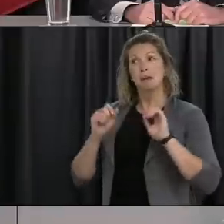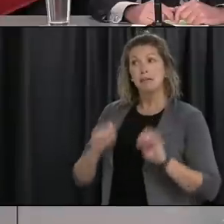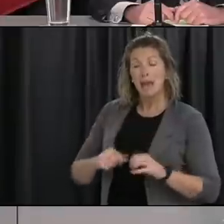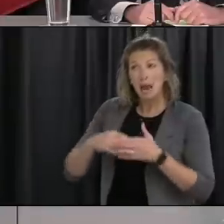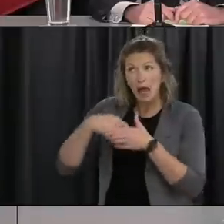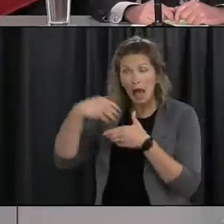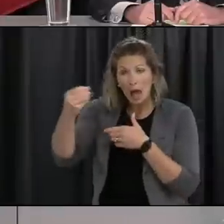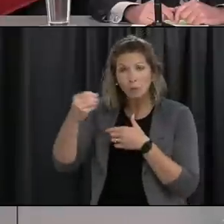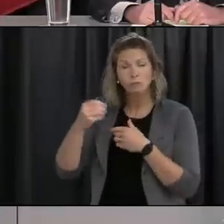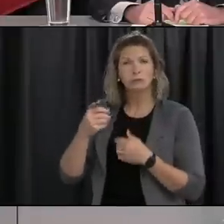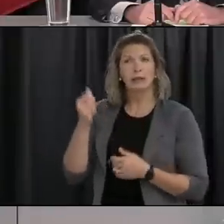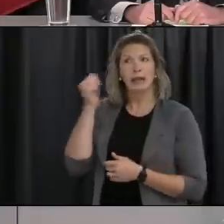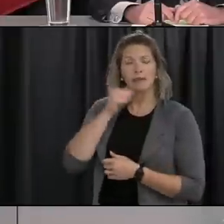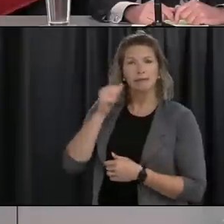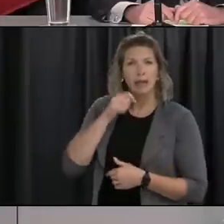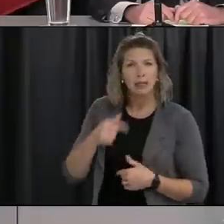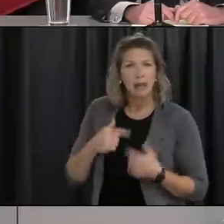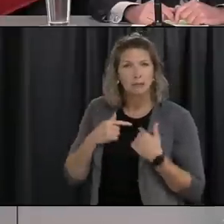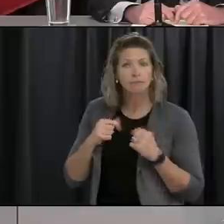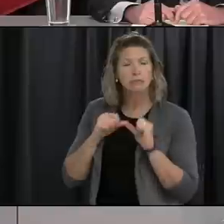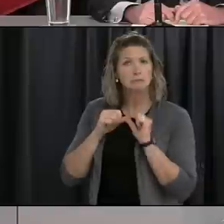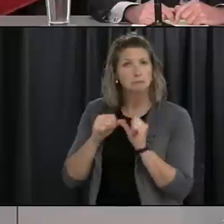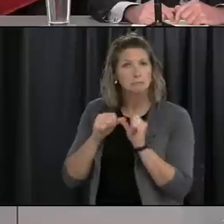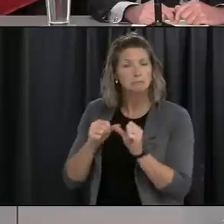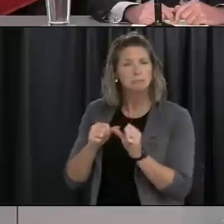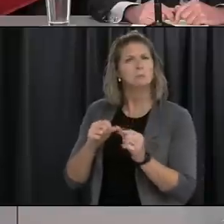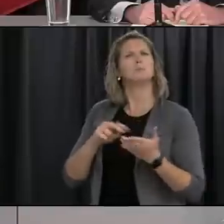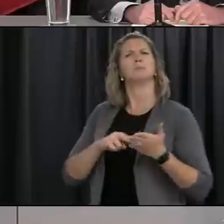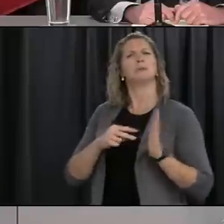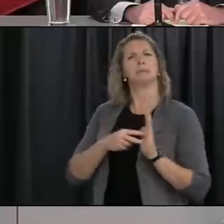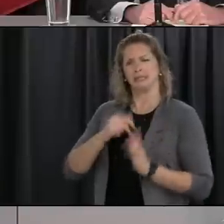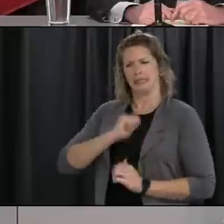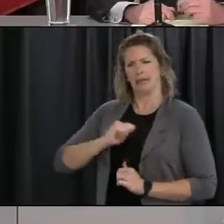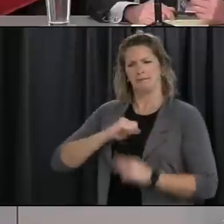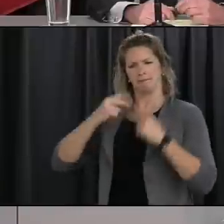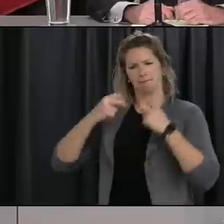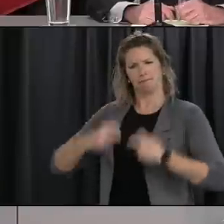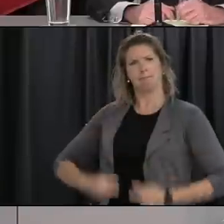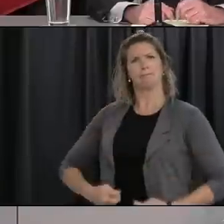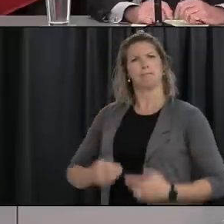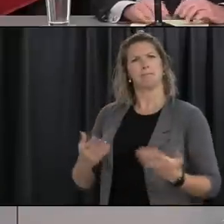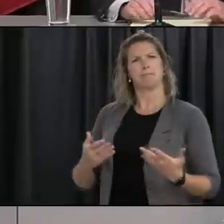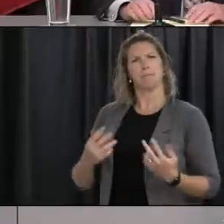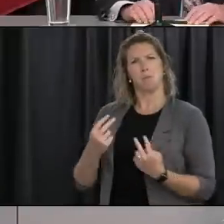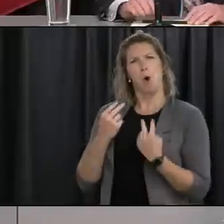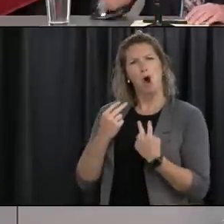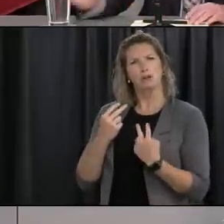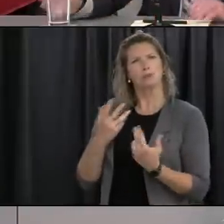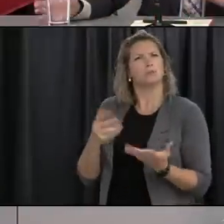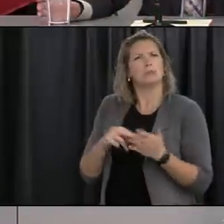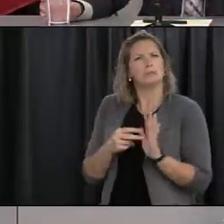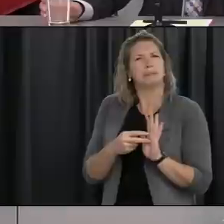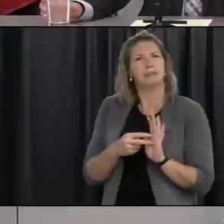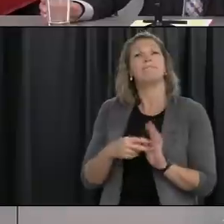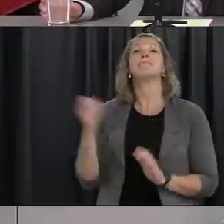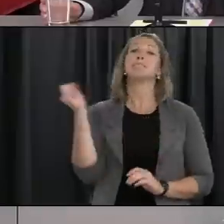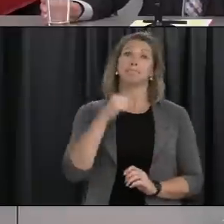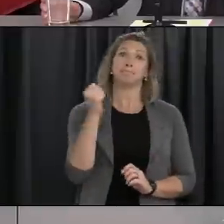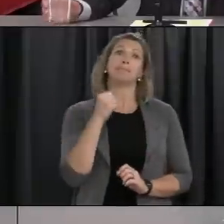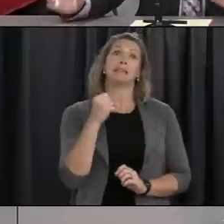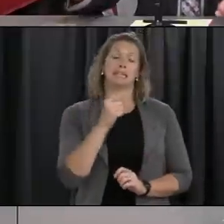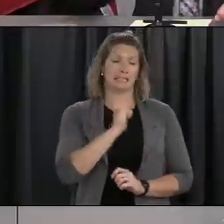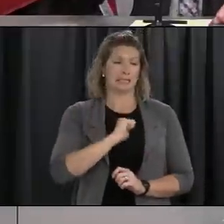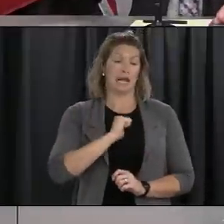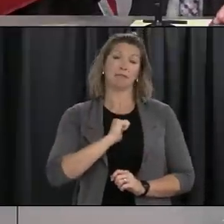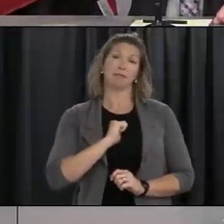their daily lives what do employers and employees need to know um yes so self-monitoring means you can